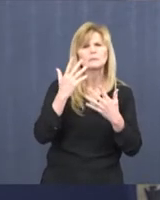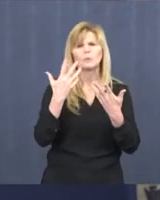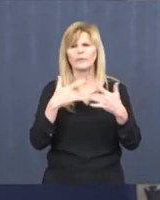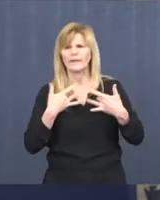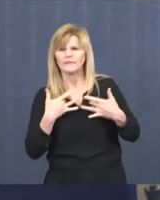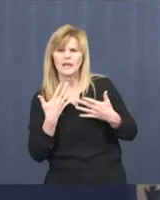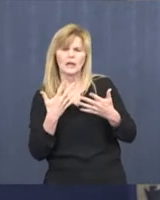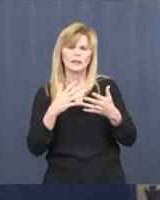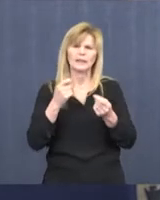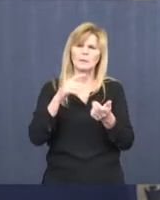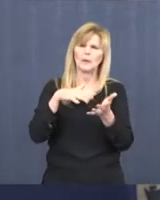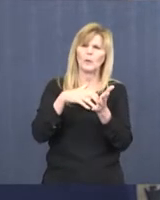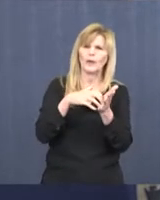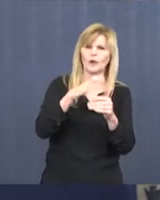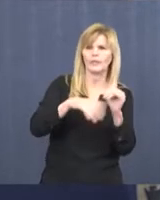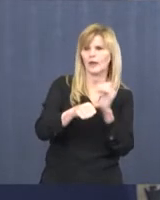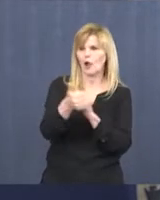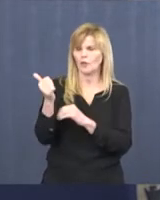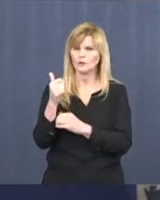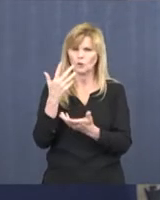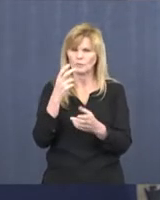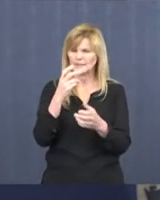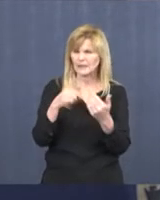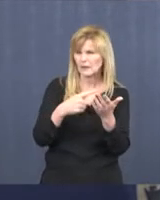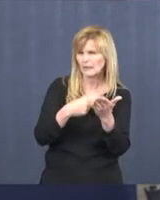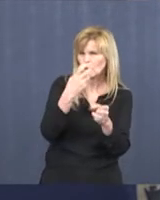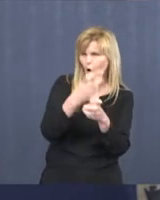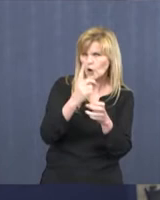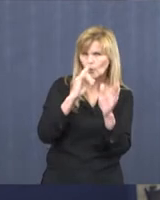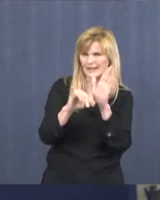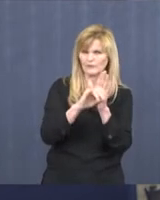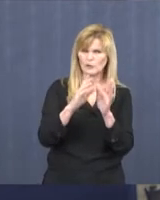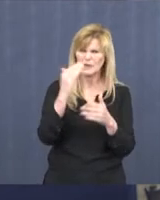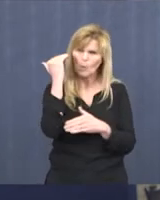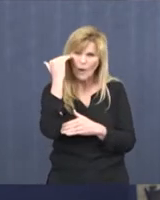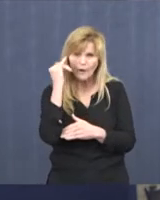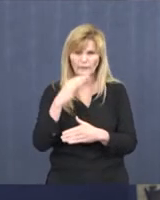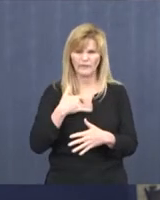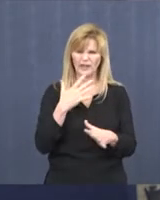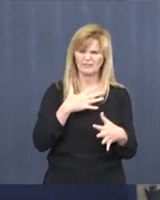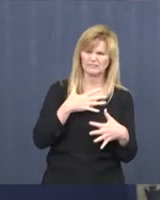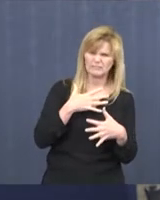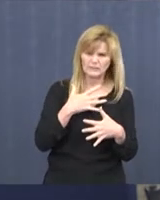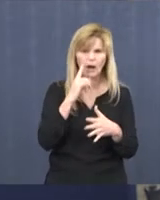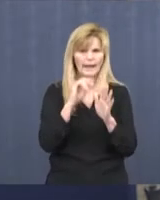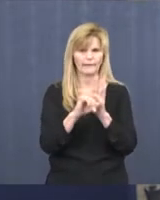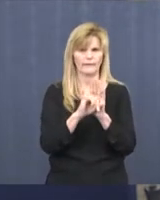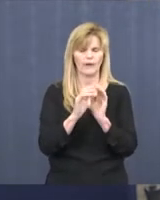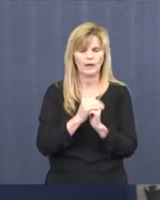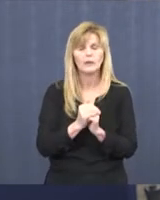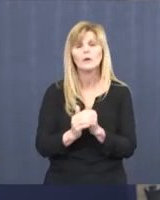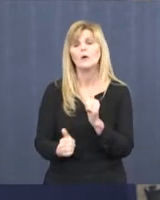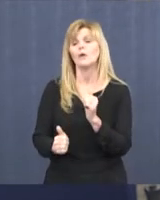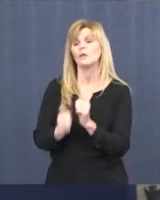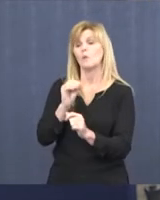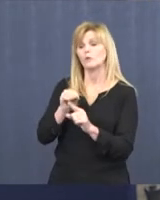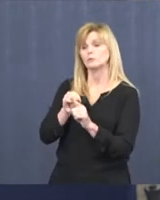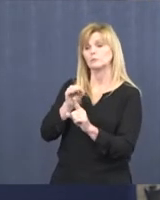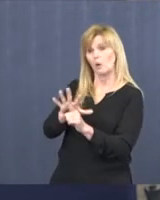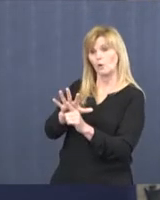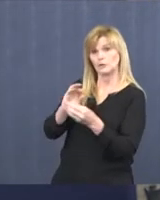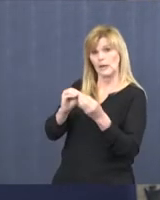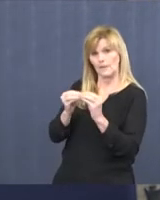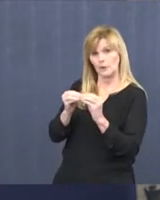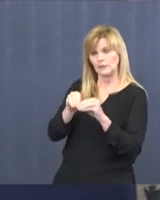might be a little bit harder to identify, so we want to be aware of that. And the highest exposure category in our state is now